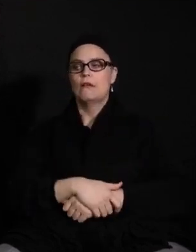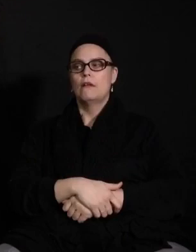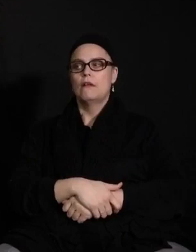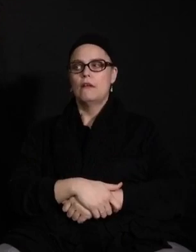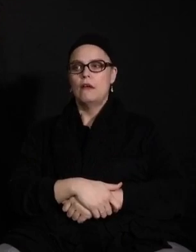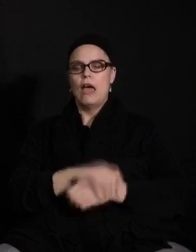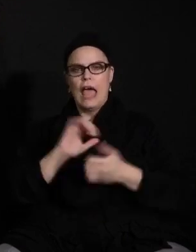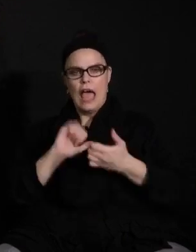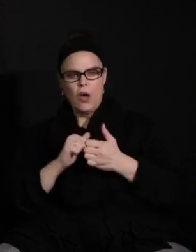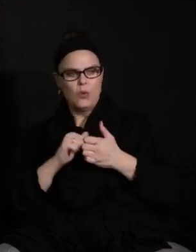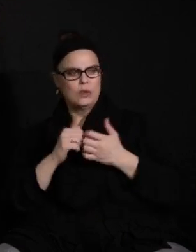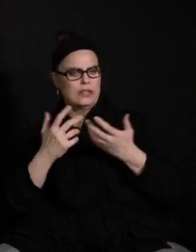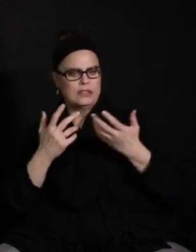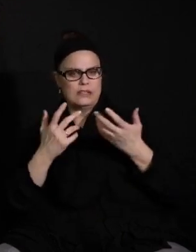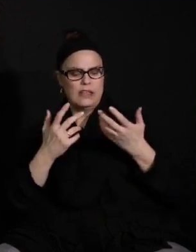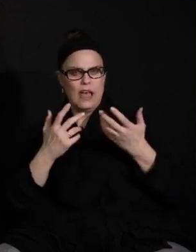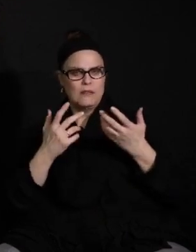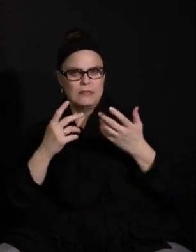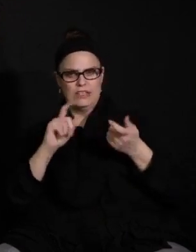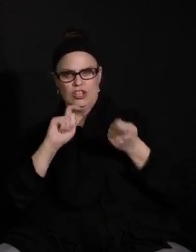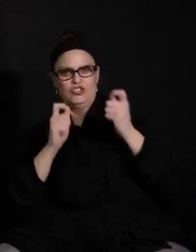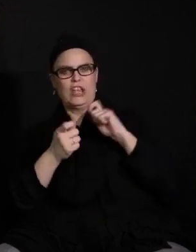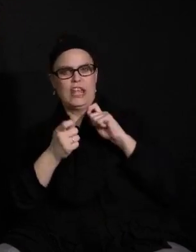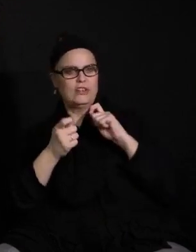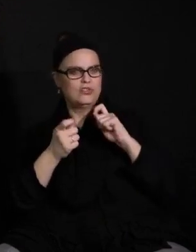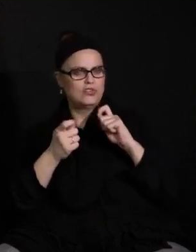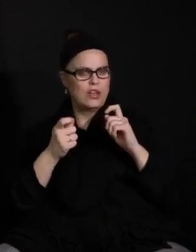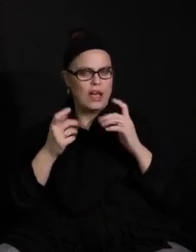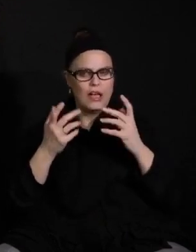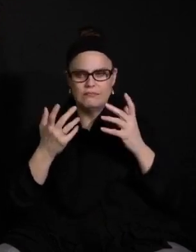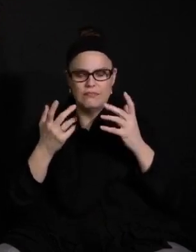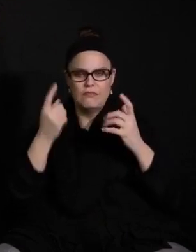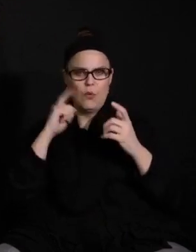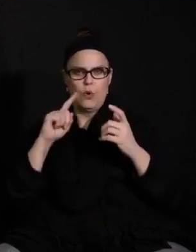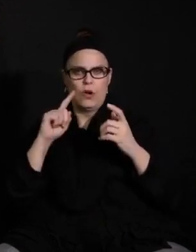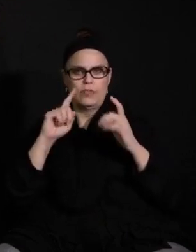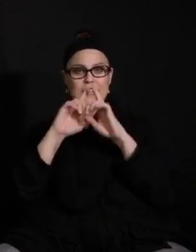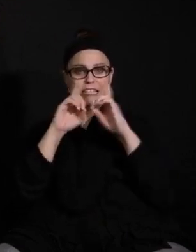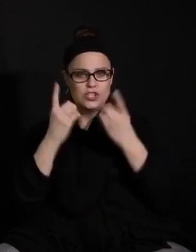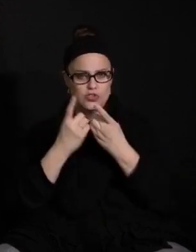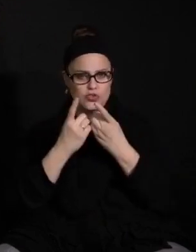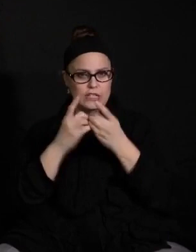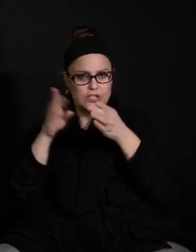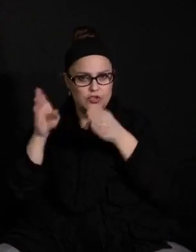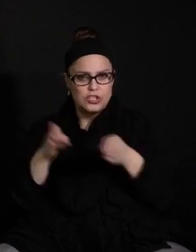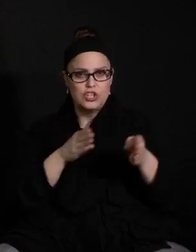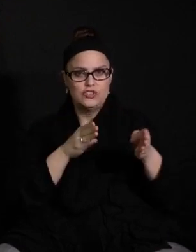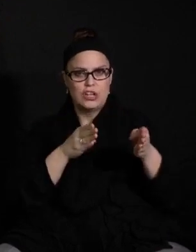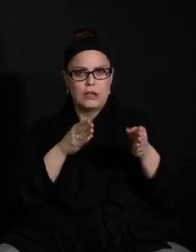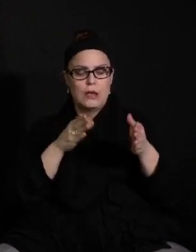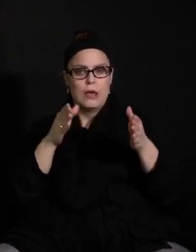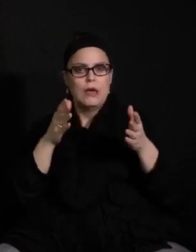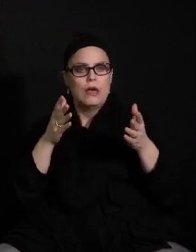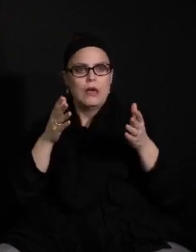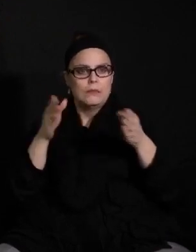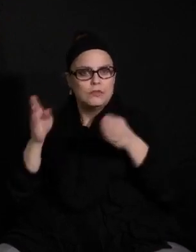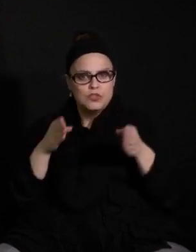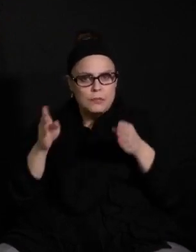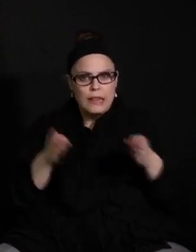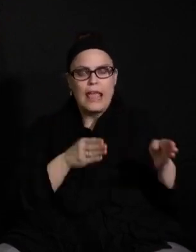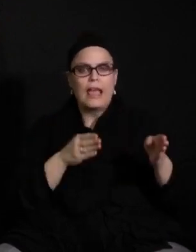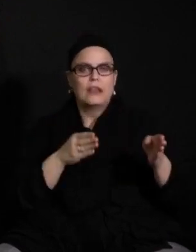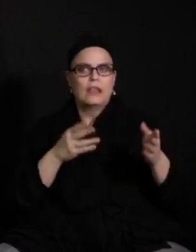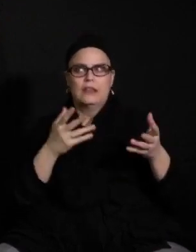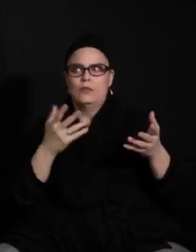altered, changed, or helped reimagine the district's strategic plan? What lessons did we learn and what are some of the things we will do as a district